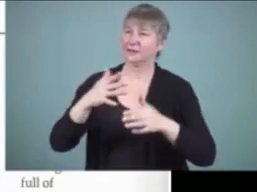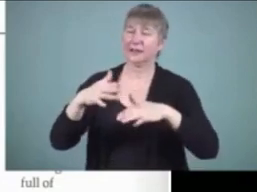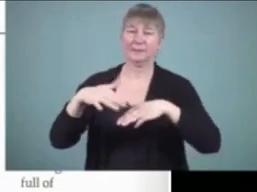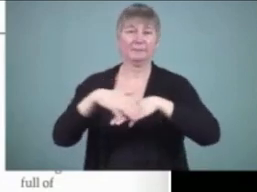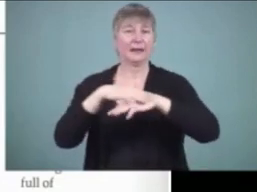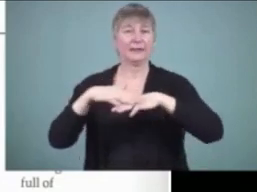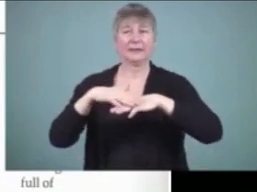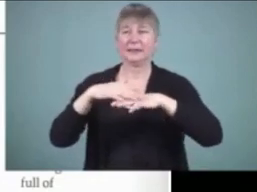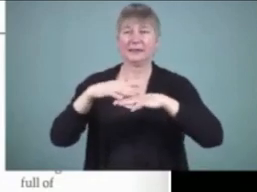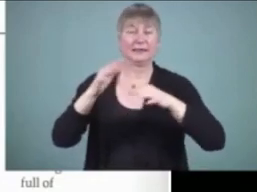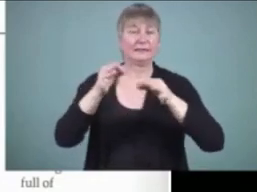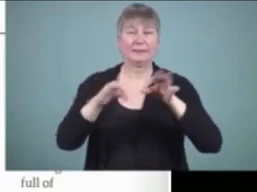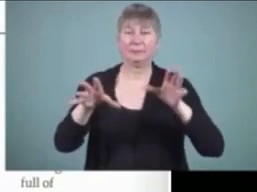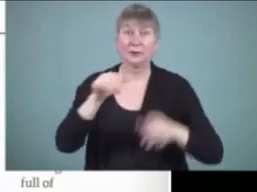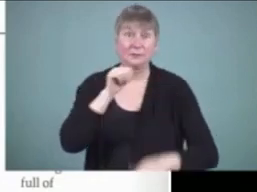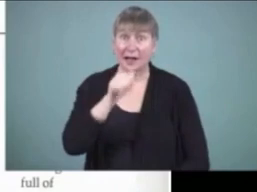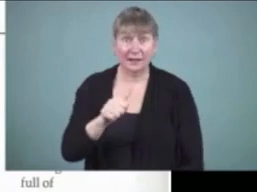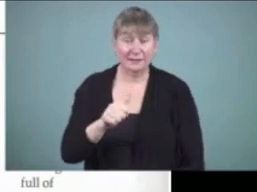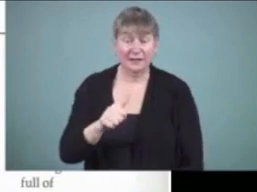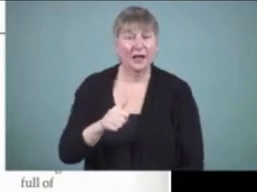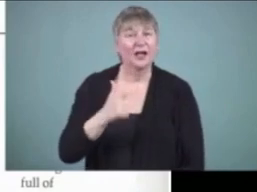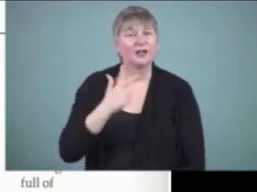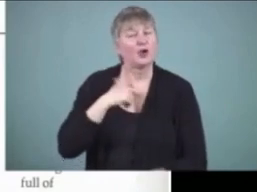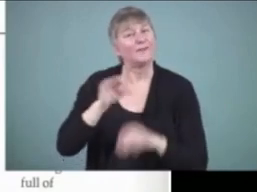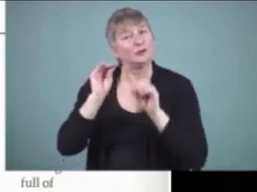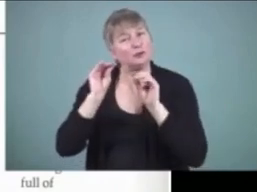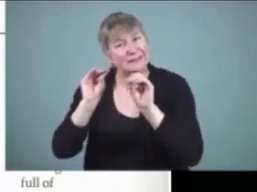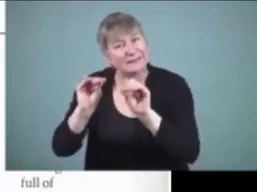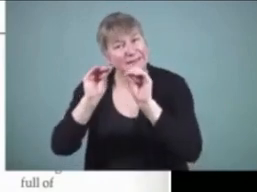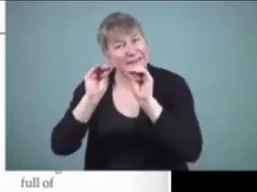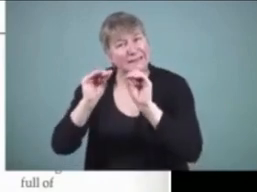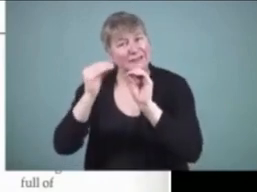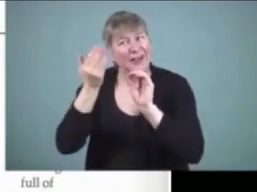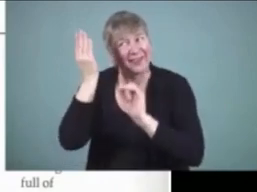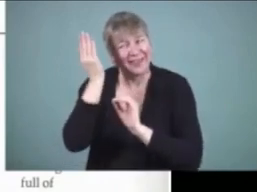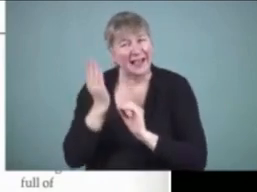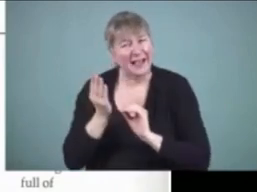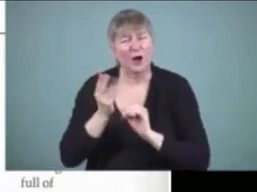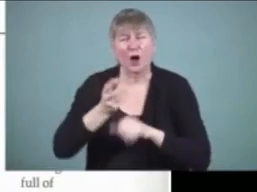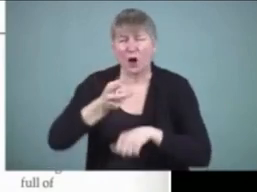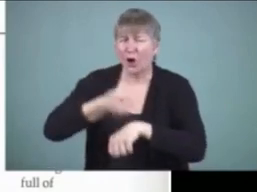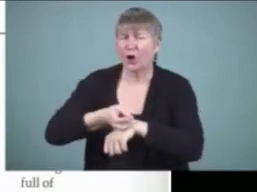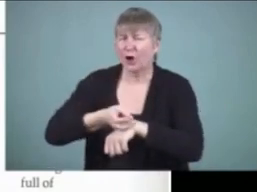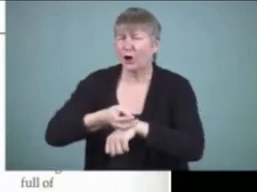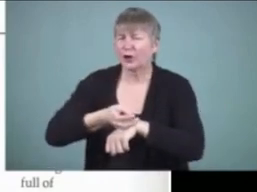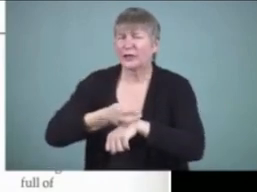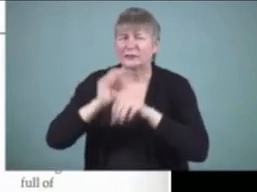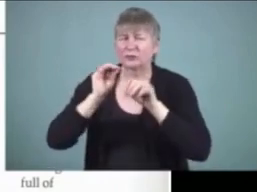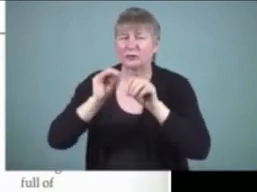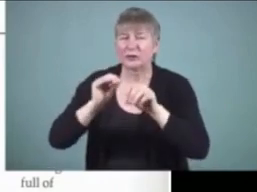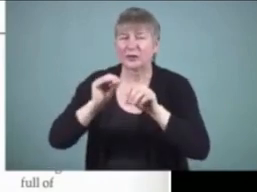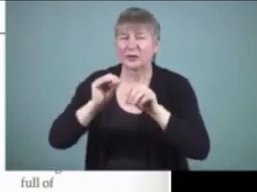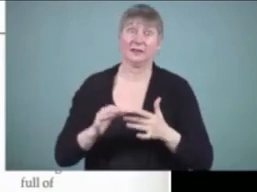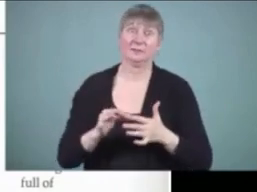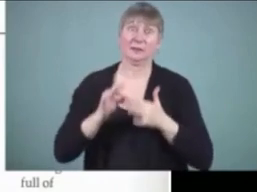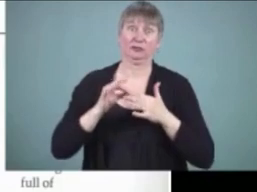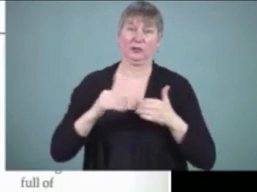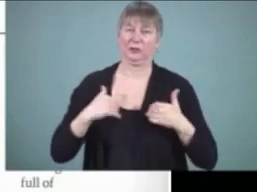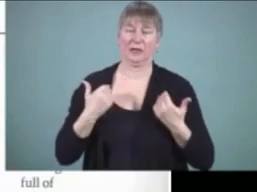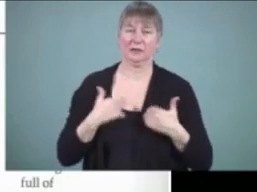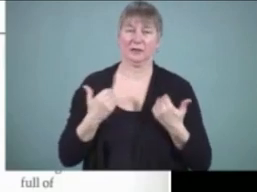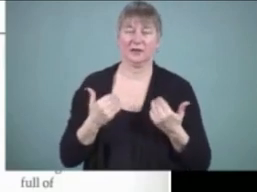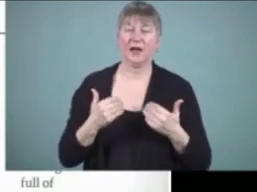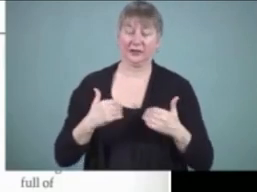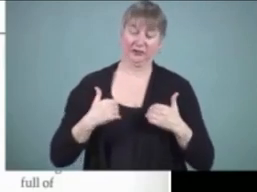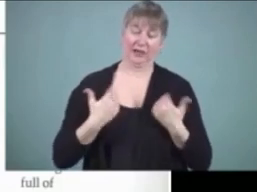looks so any kind of direct teaching of these things becomes really difficult especially if you're thinking about very young children and by